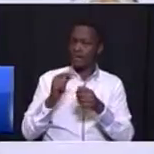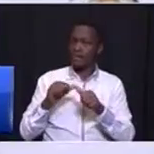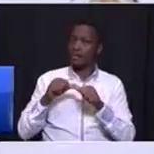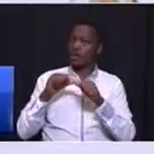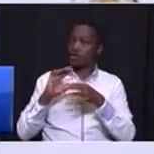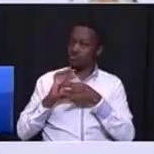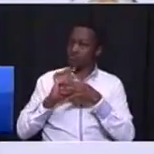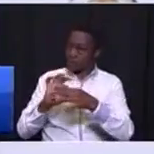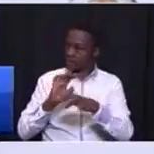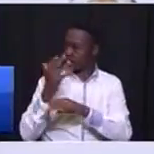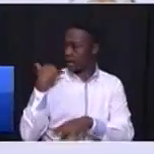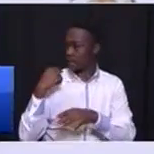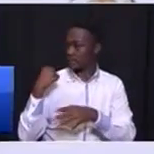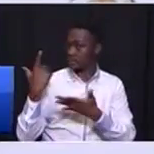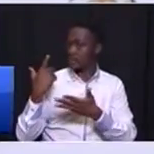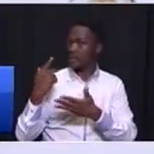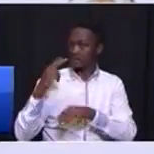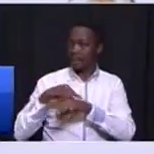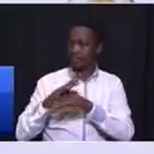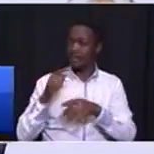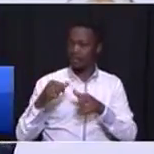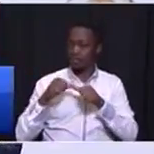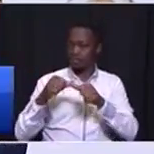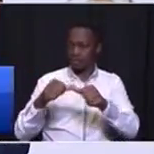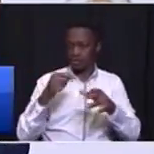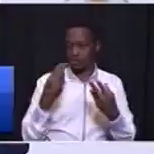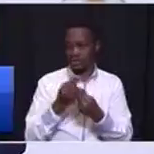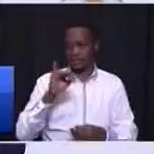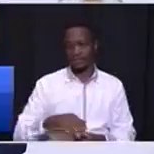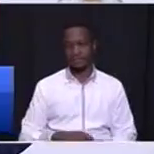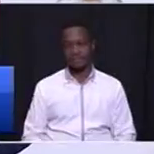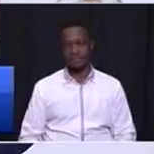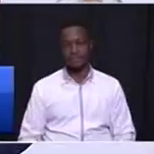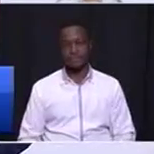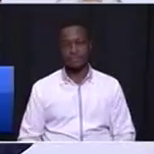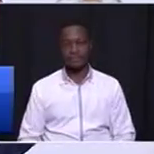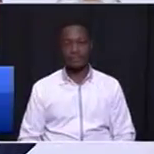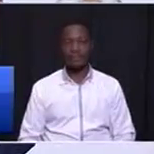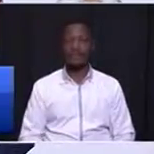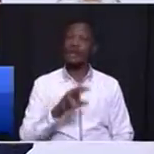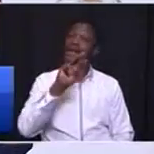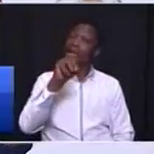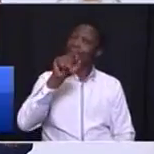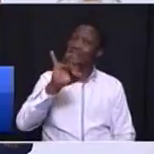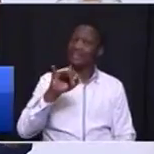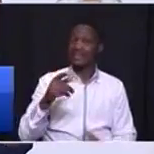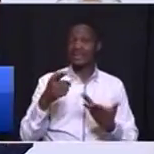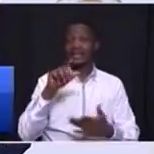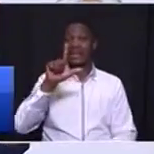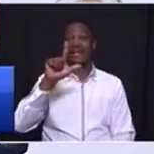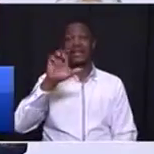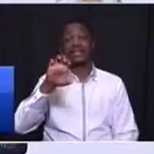carry this commitment forward in this term. School safety, MEC Lisuf, is going to be the premier's priority.